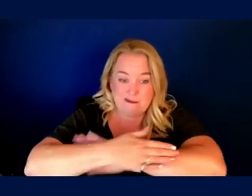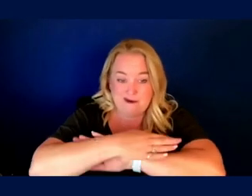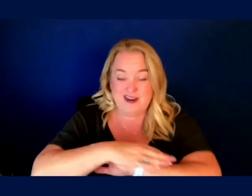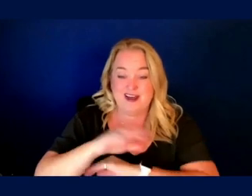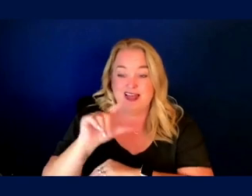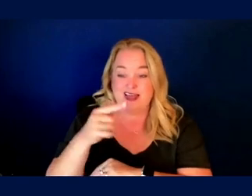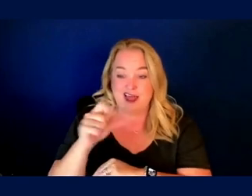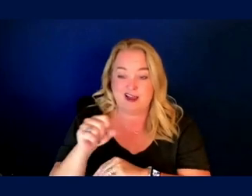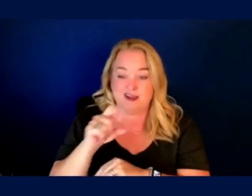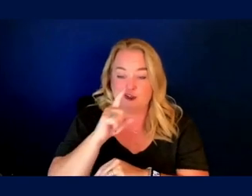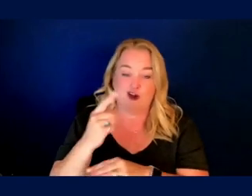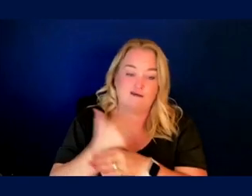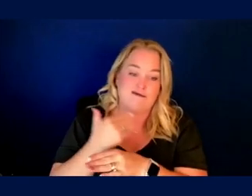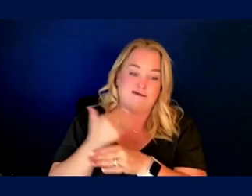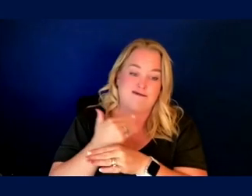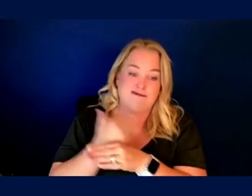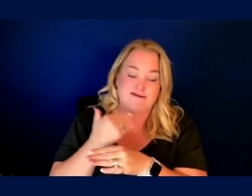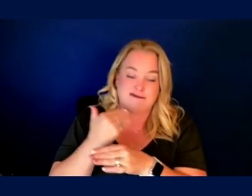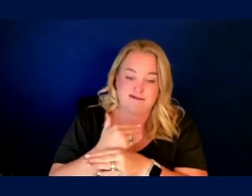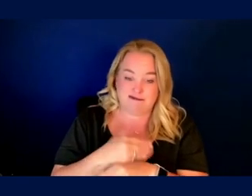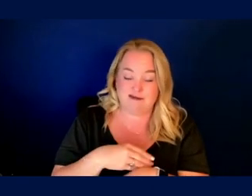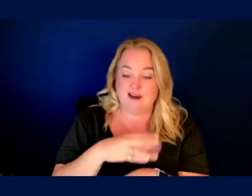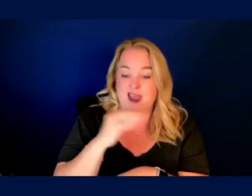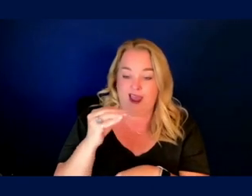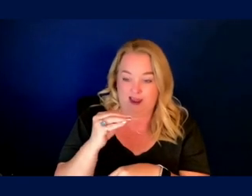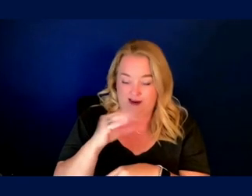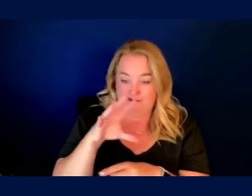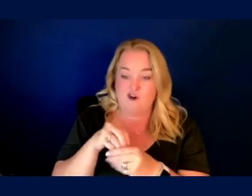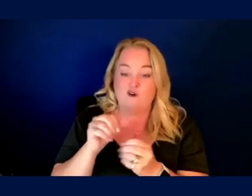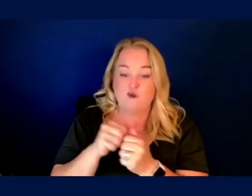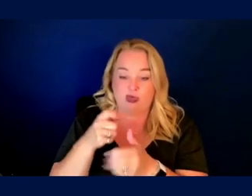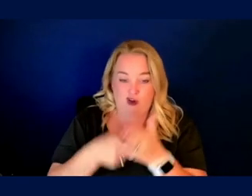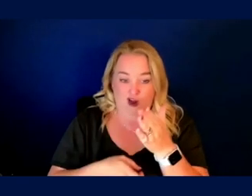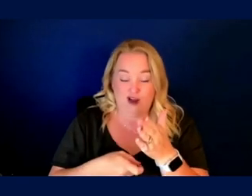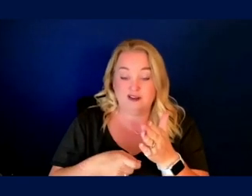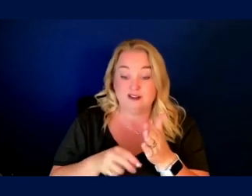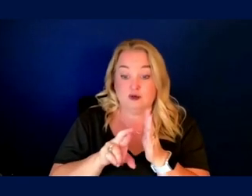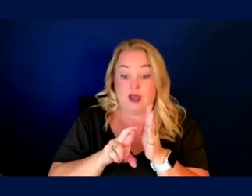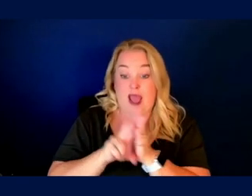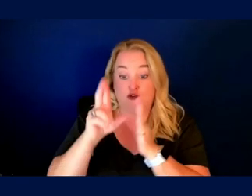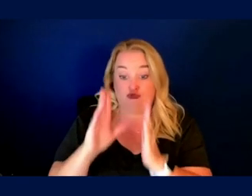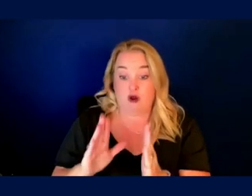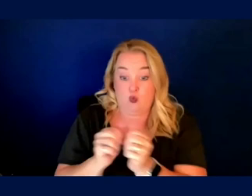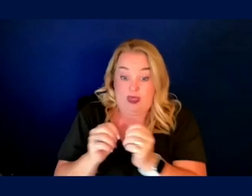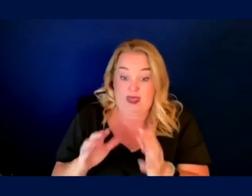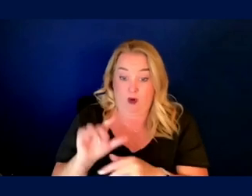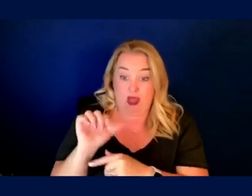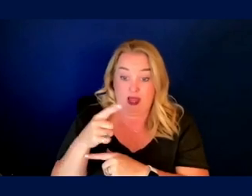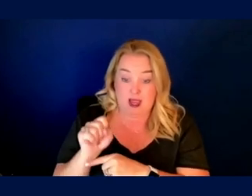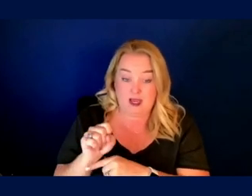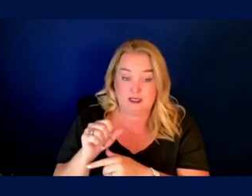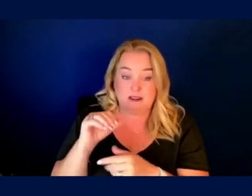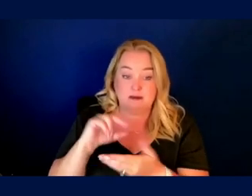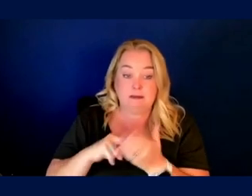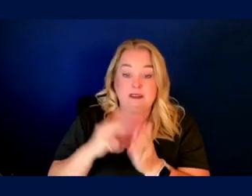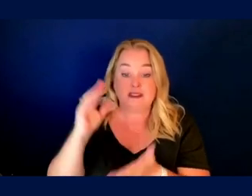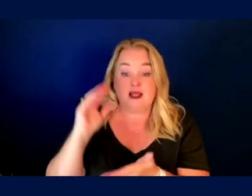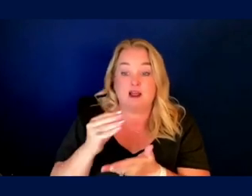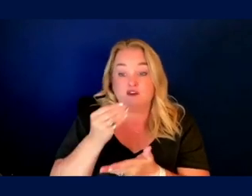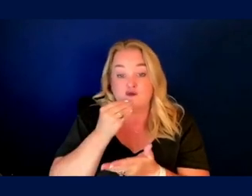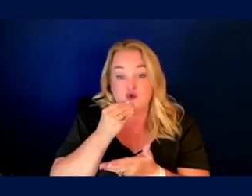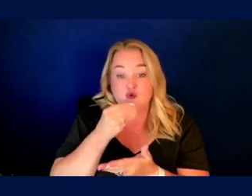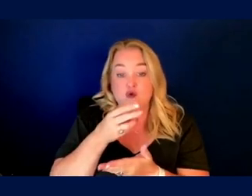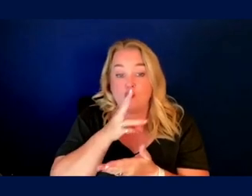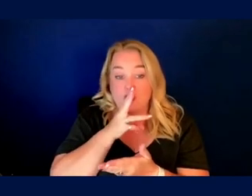just get in the way, and they carry a metabolic cost. An astronaut without legs would need less food and water, would take up